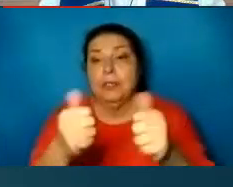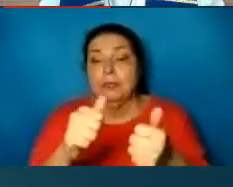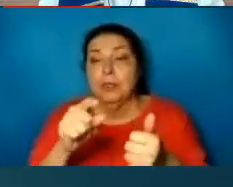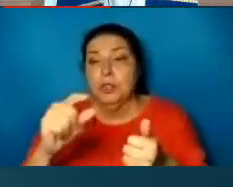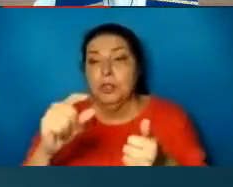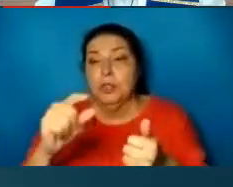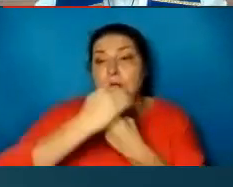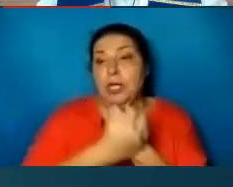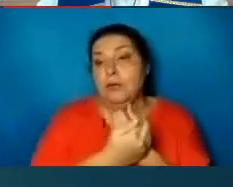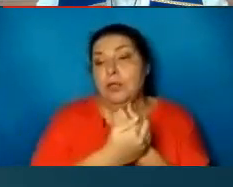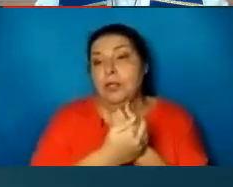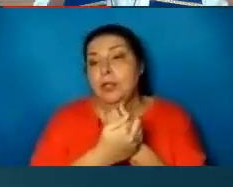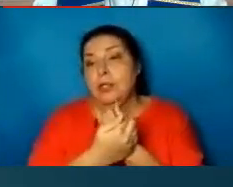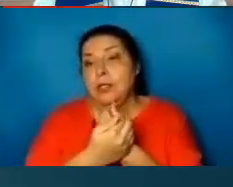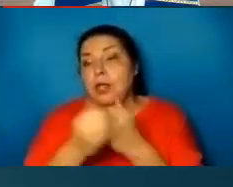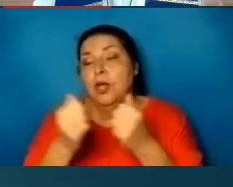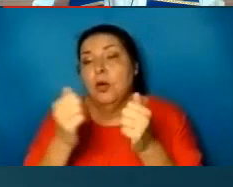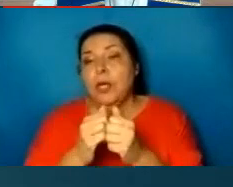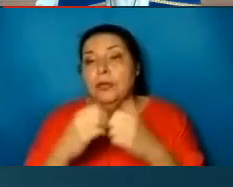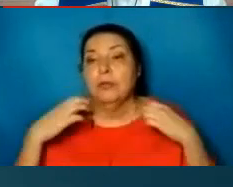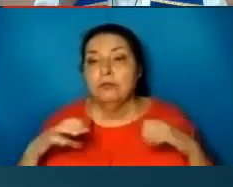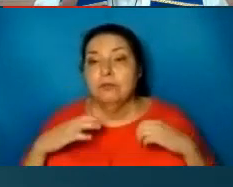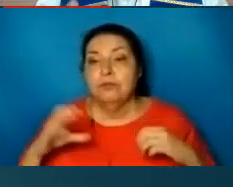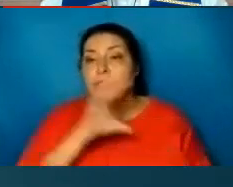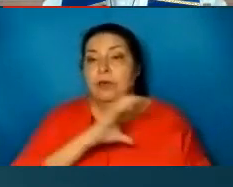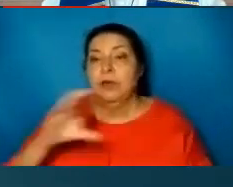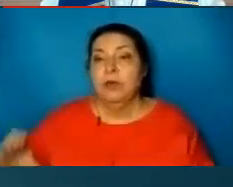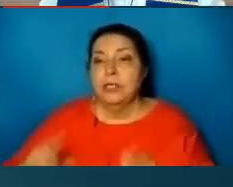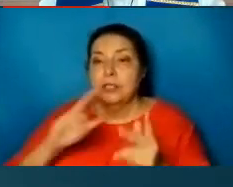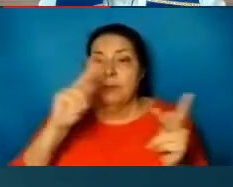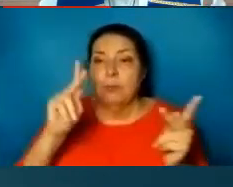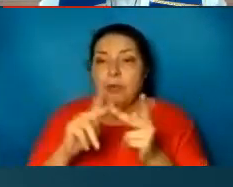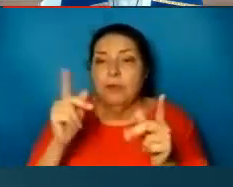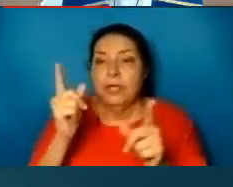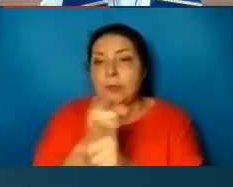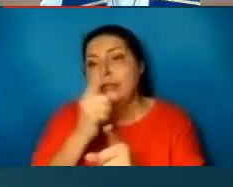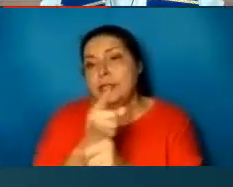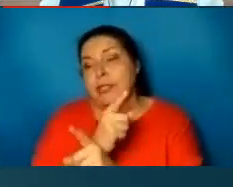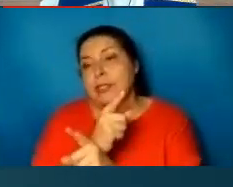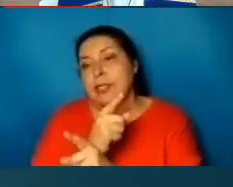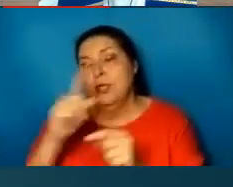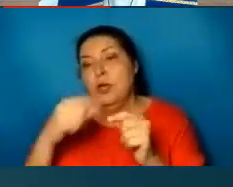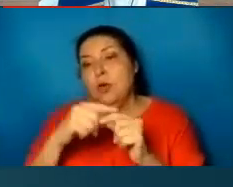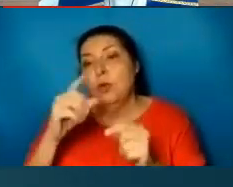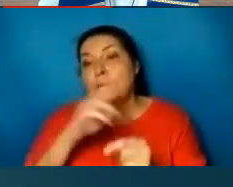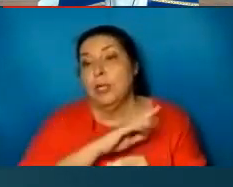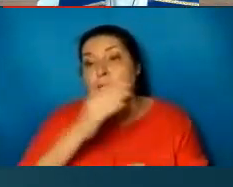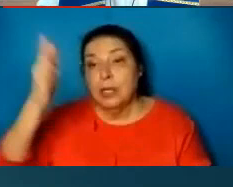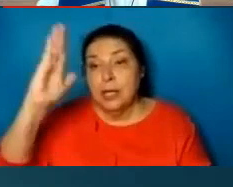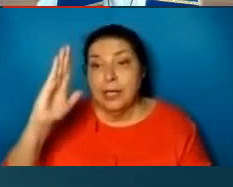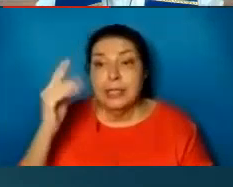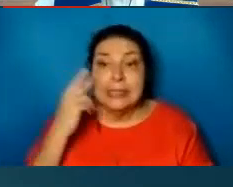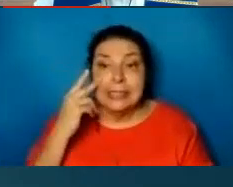clothed and covered with the robe of Christ's perfect righteousness. When God sees you now,